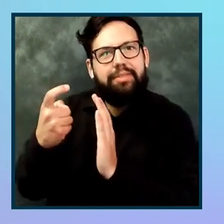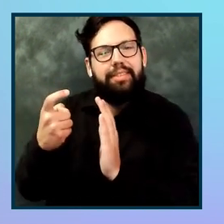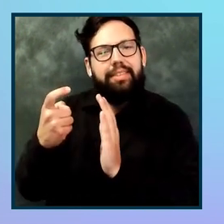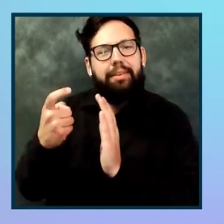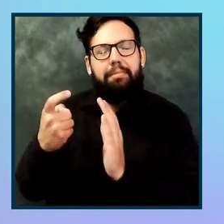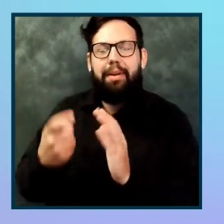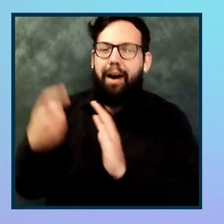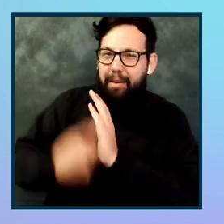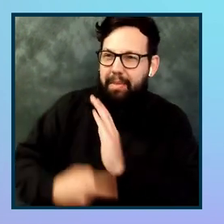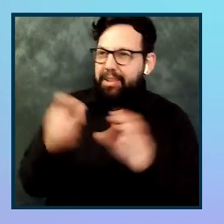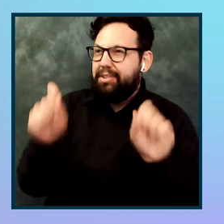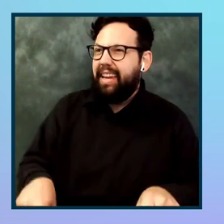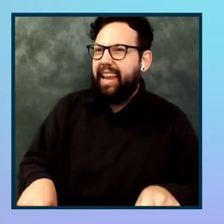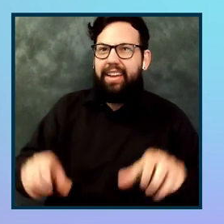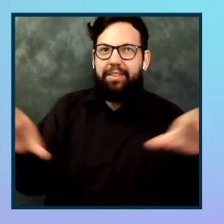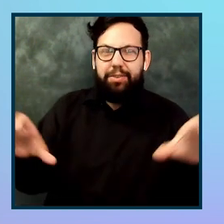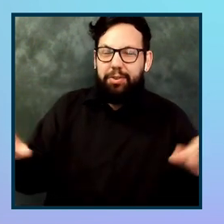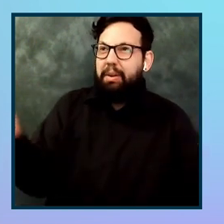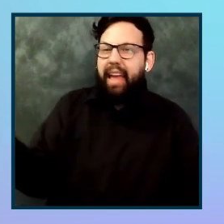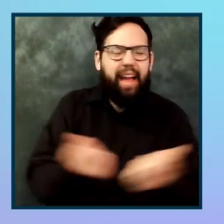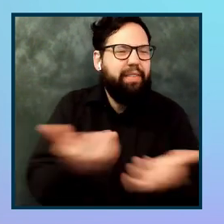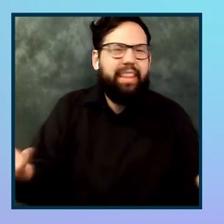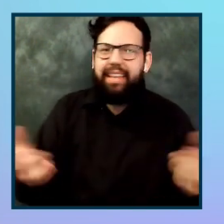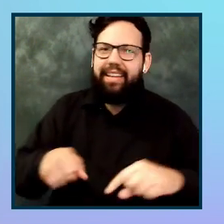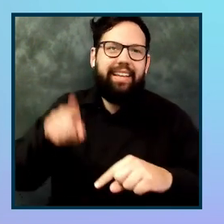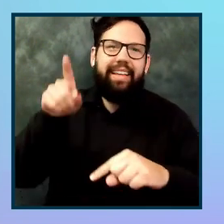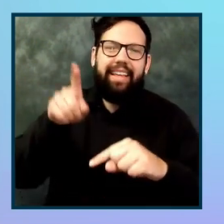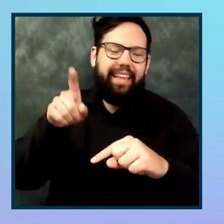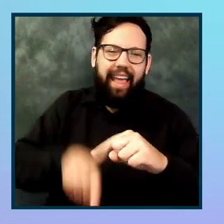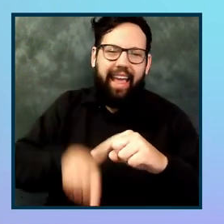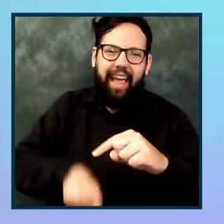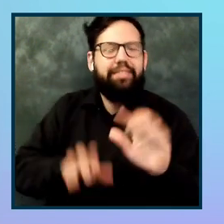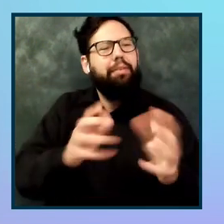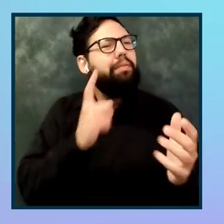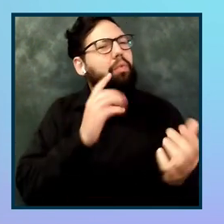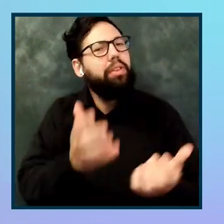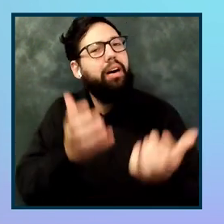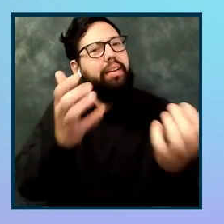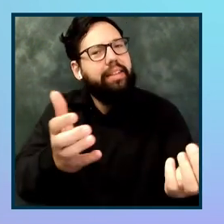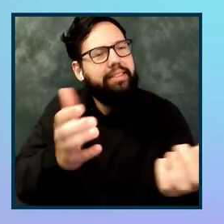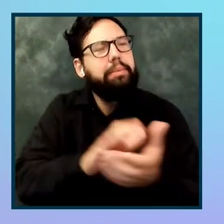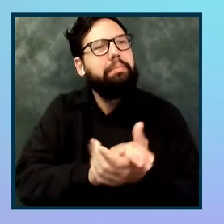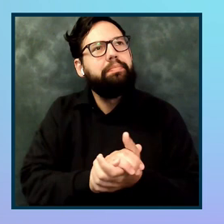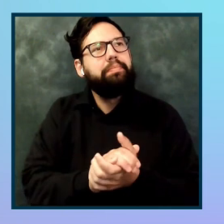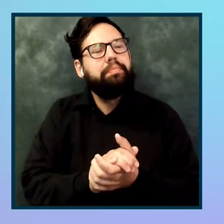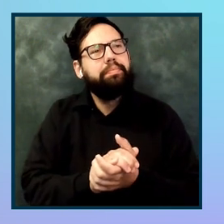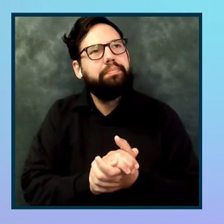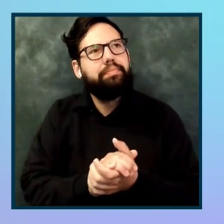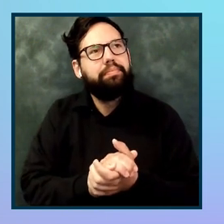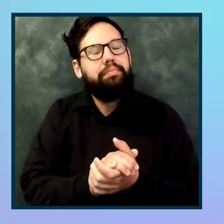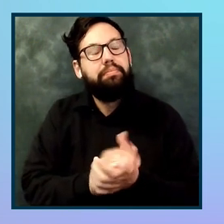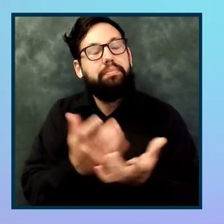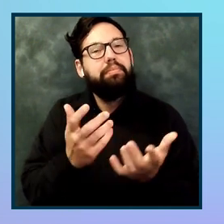do the whole job. So maybe audience think about it this way. And Adrian weigh in here.